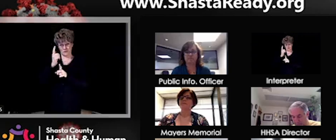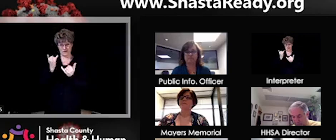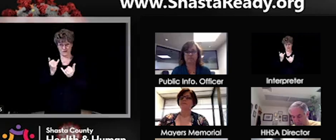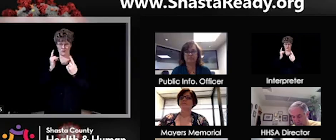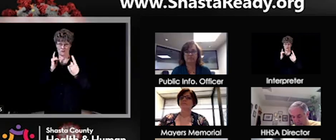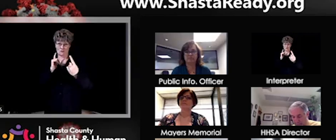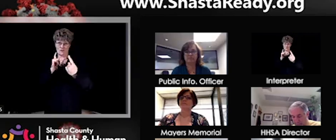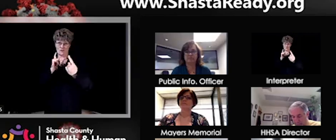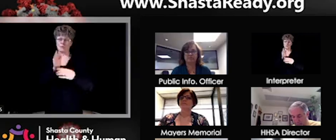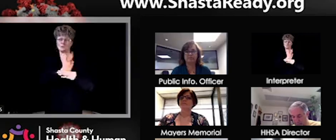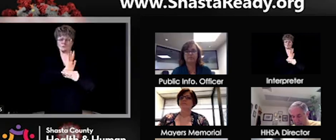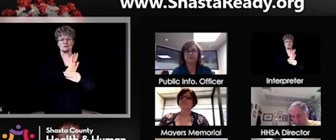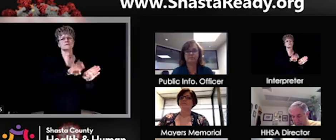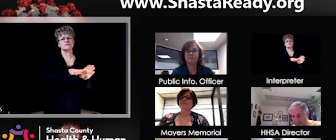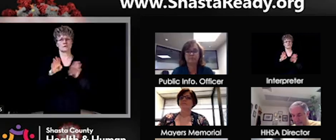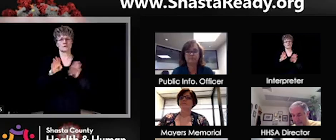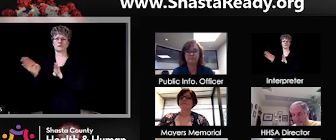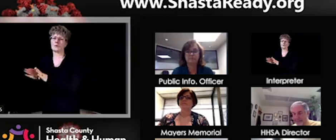That's all I have. Thanks.